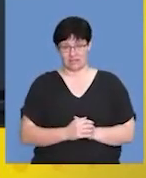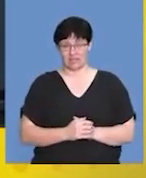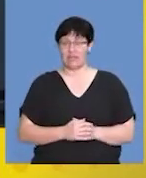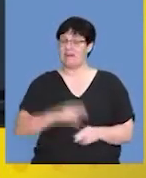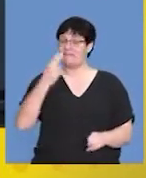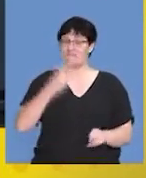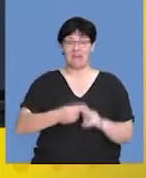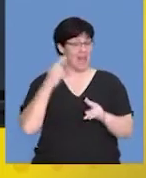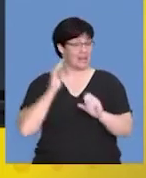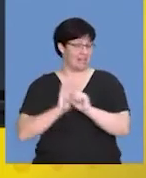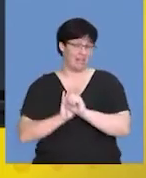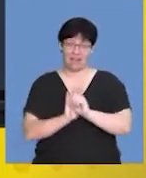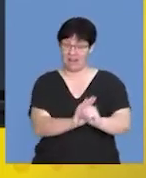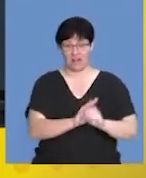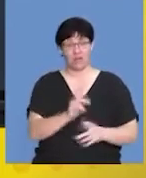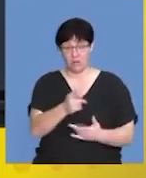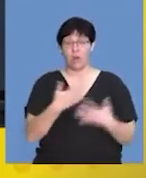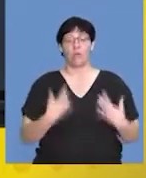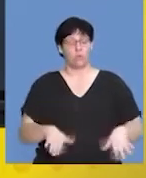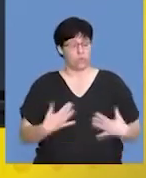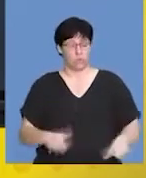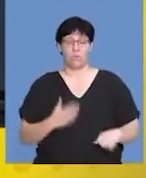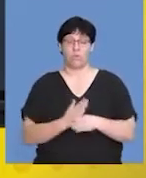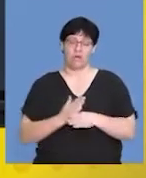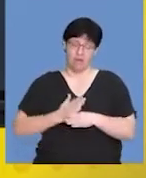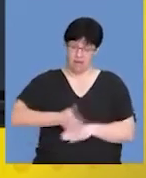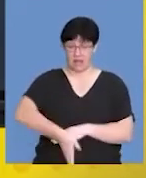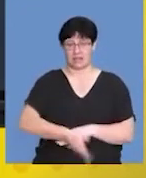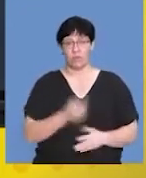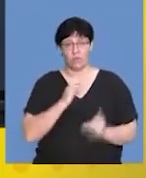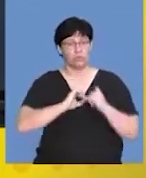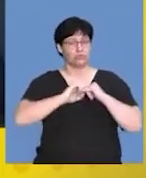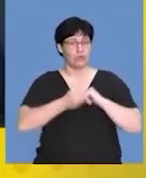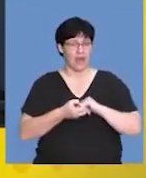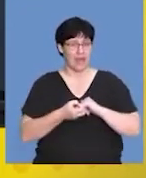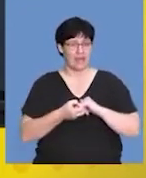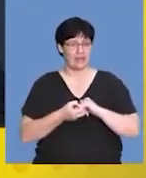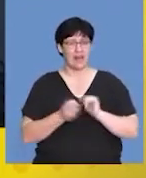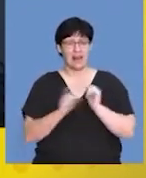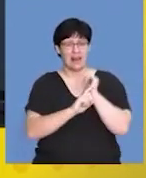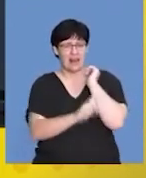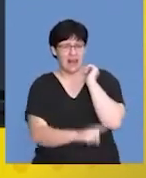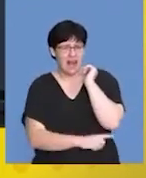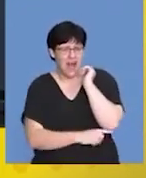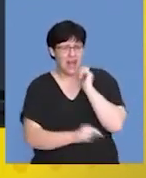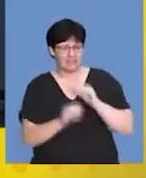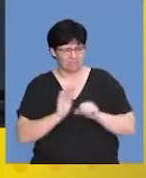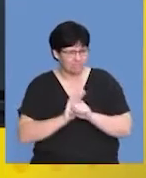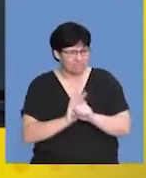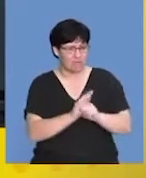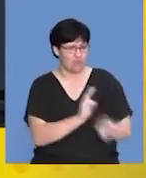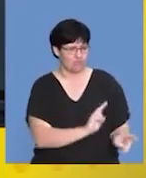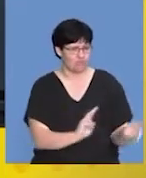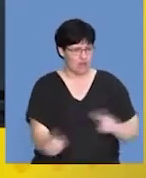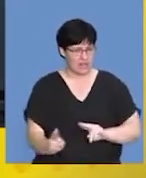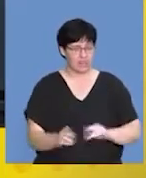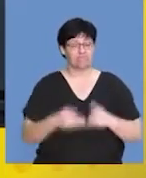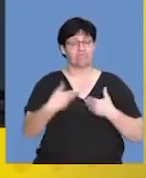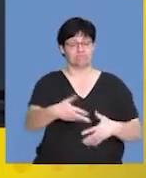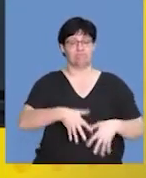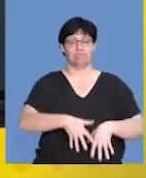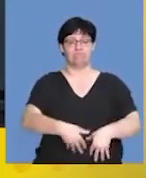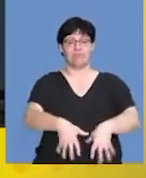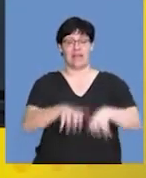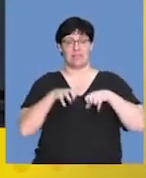final push. You guys have really worked well this year and we're trying to get you the last bit ready for Paper 1.